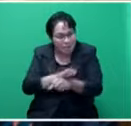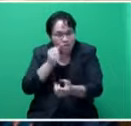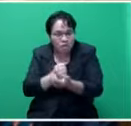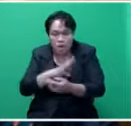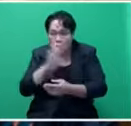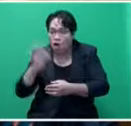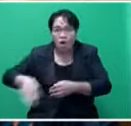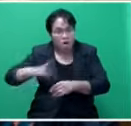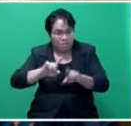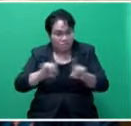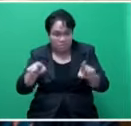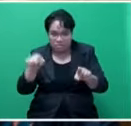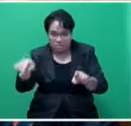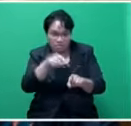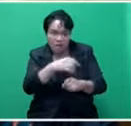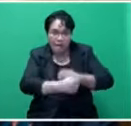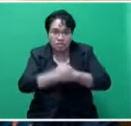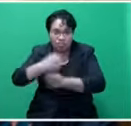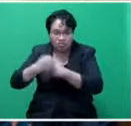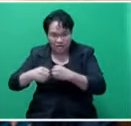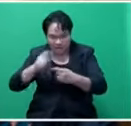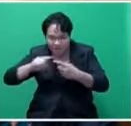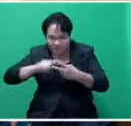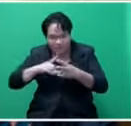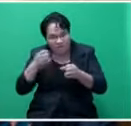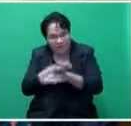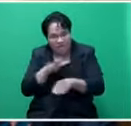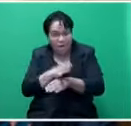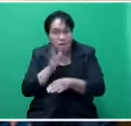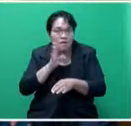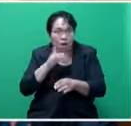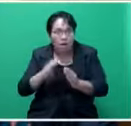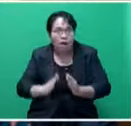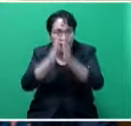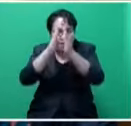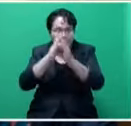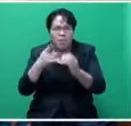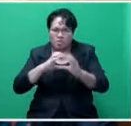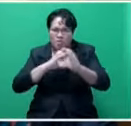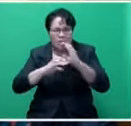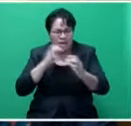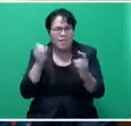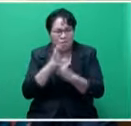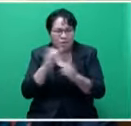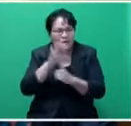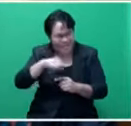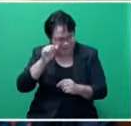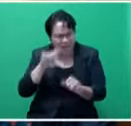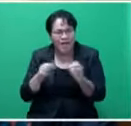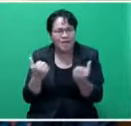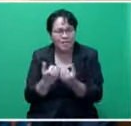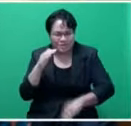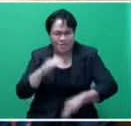engineering, all engineering aspects are covered before something goes up because communication is very important and I totally agree with